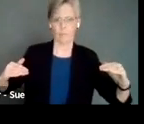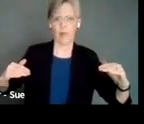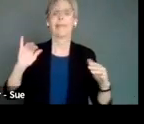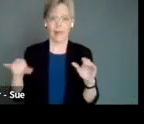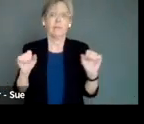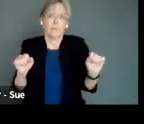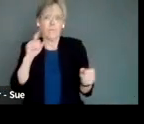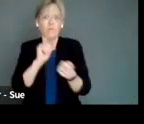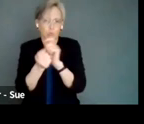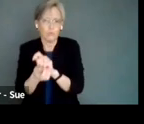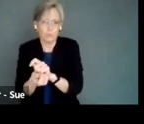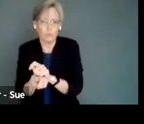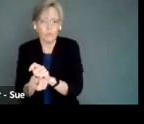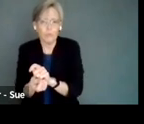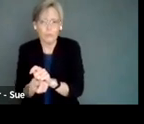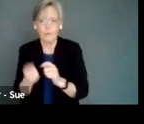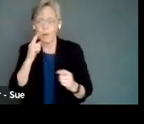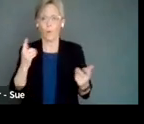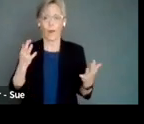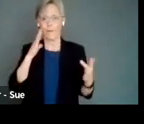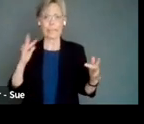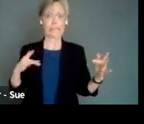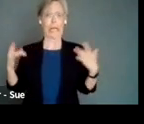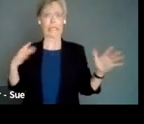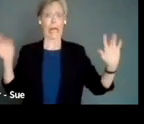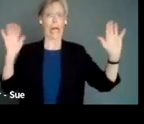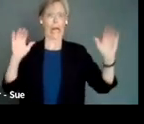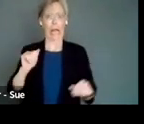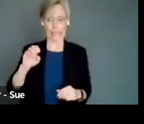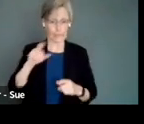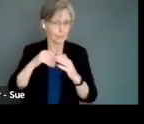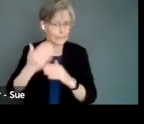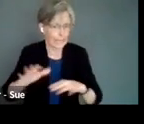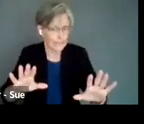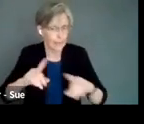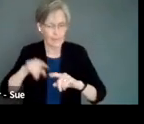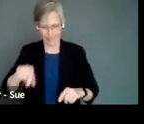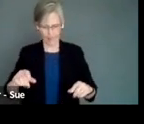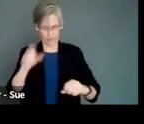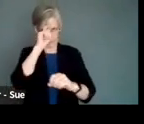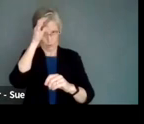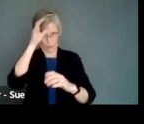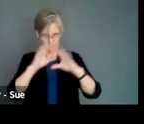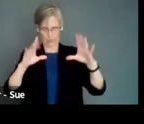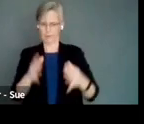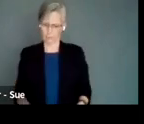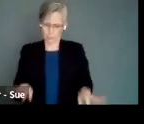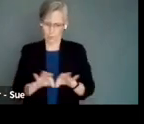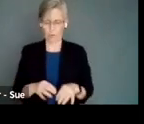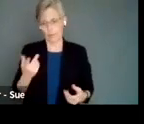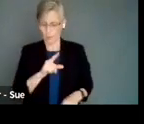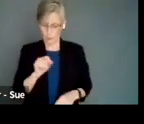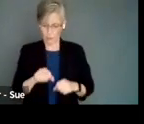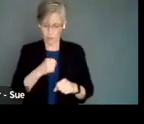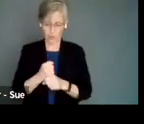about this, as I know you're waiting for all the exciting access stuff, and that's coming next. But this framework is critically important, because after doing 20 years